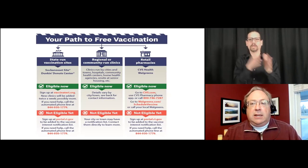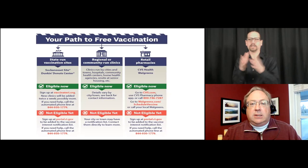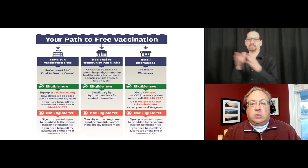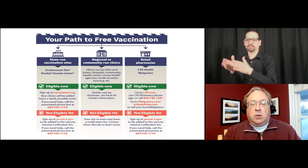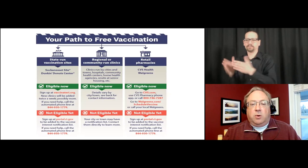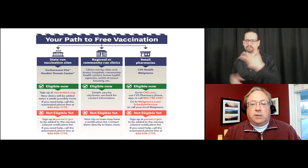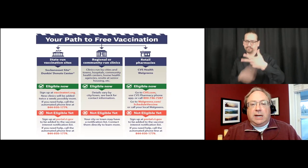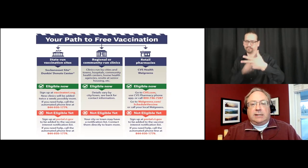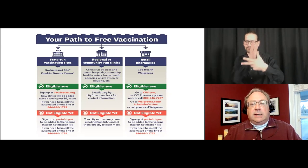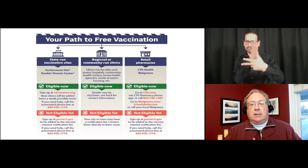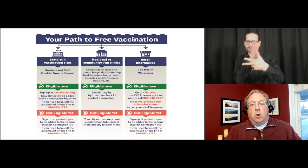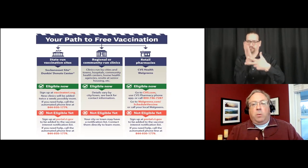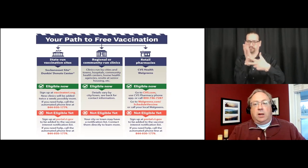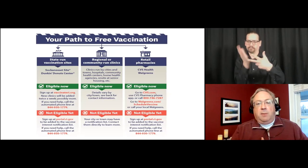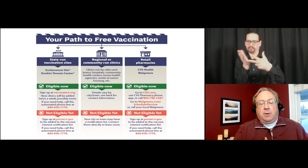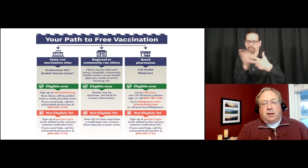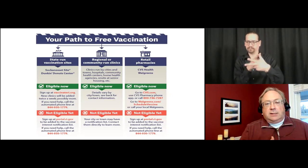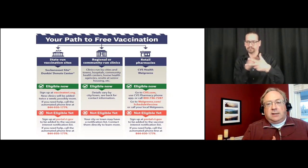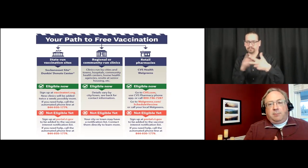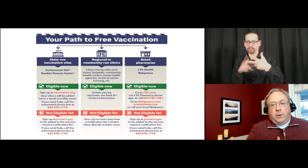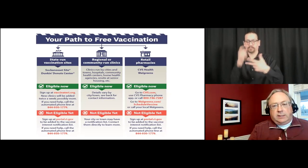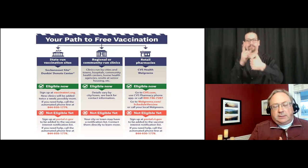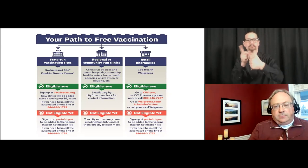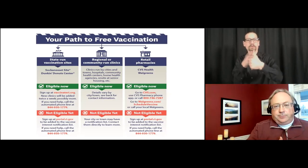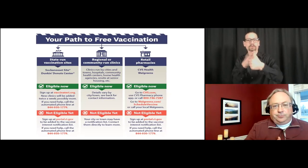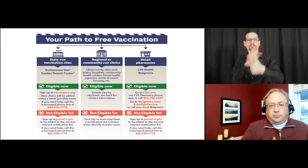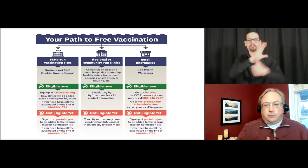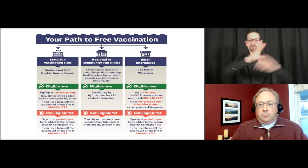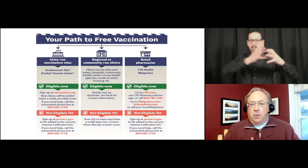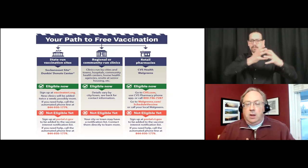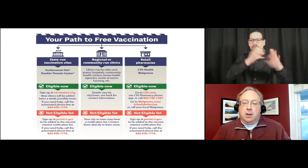going to be at least two more state sites opening up in the next couple weeks.